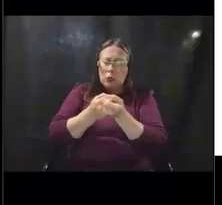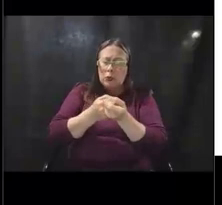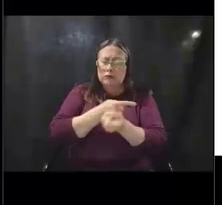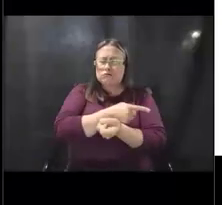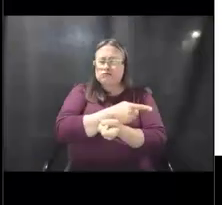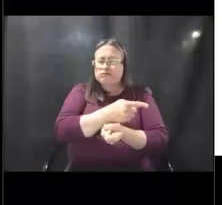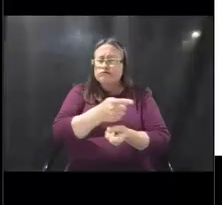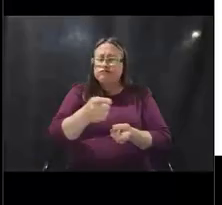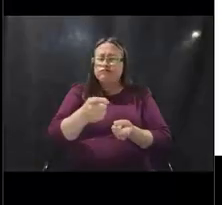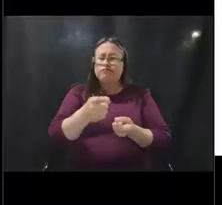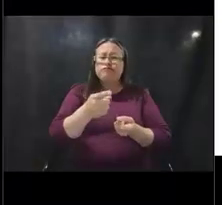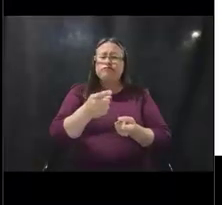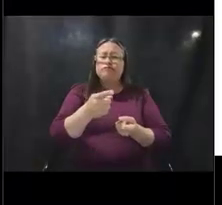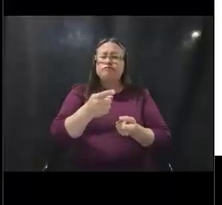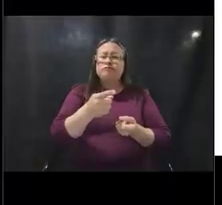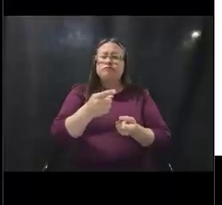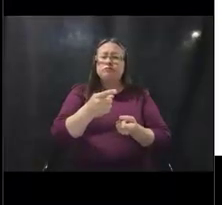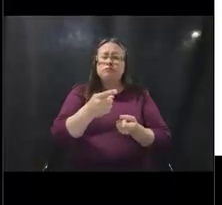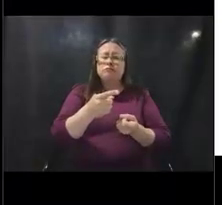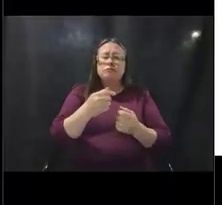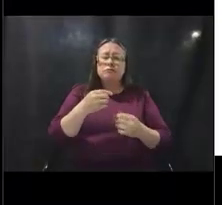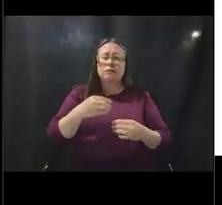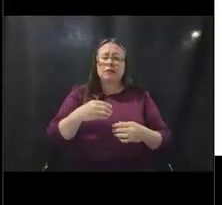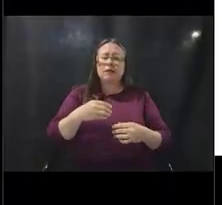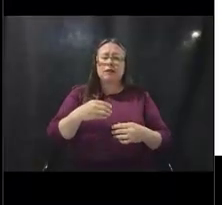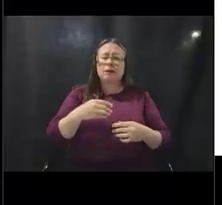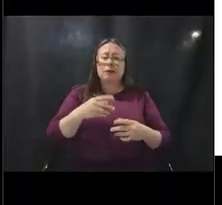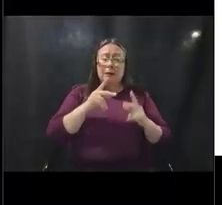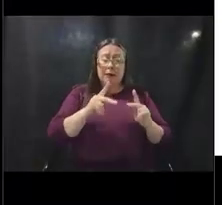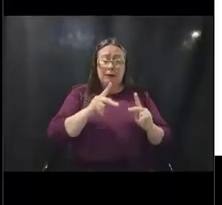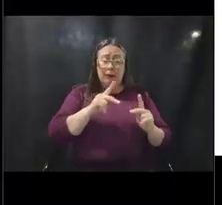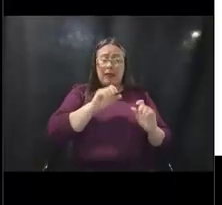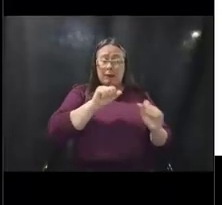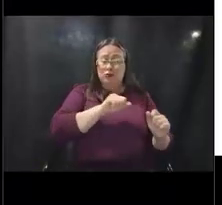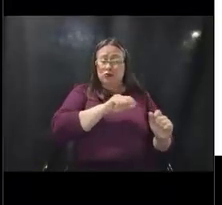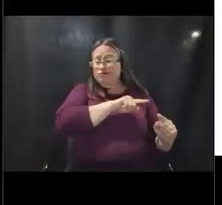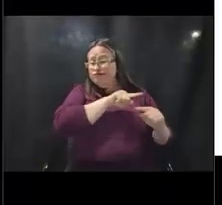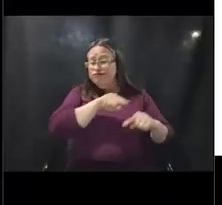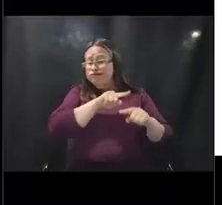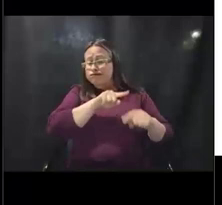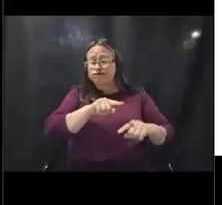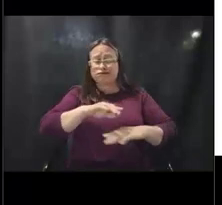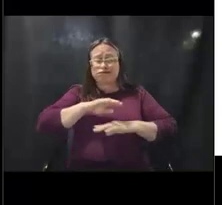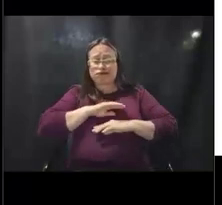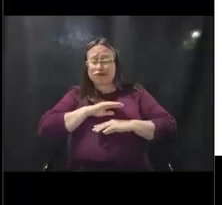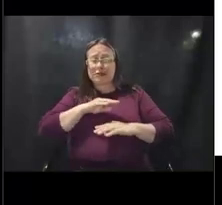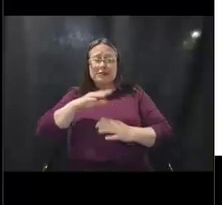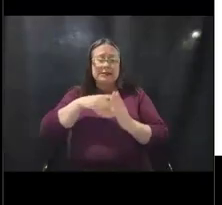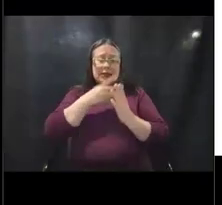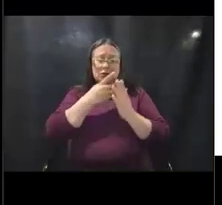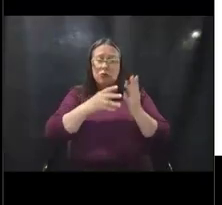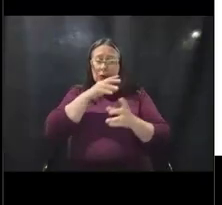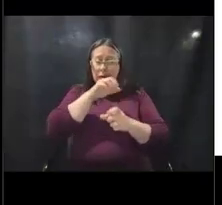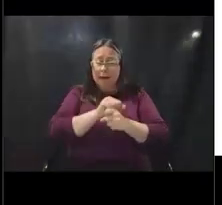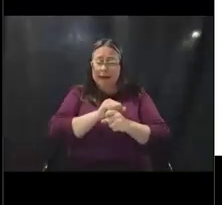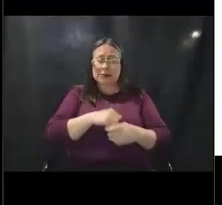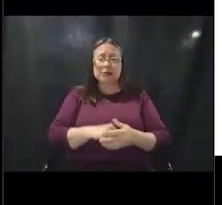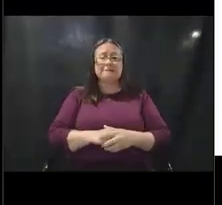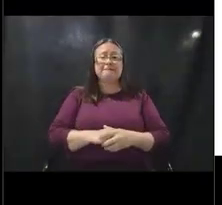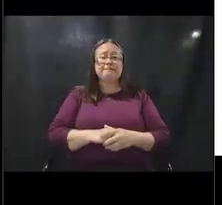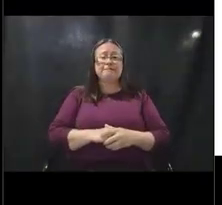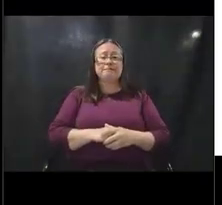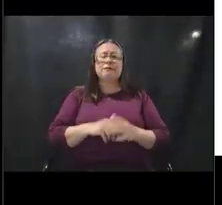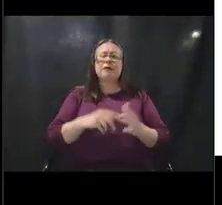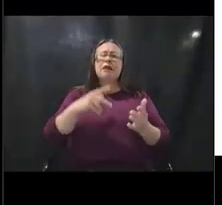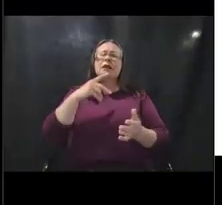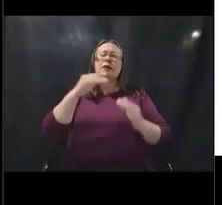residents to meet scheduled appointments, citizens to meet scheduled appointments. Your